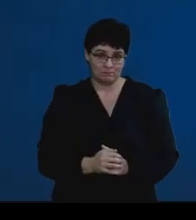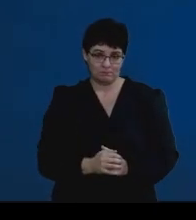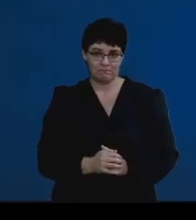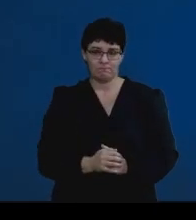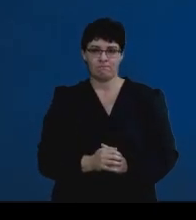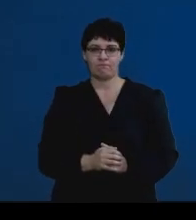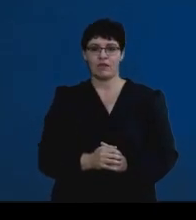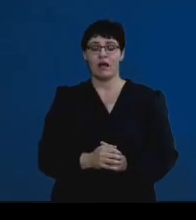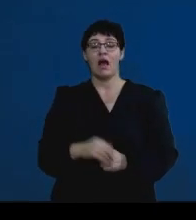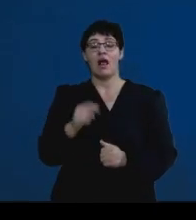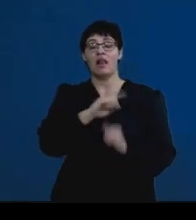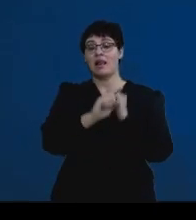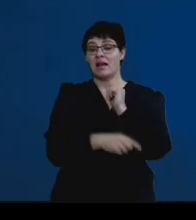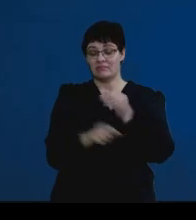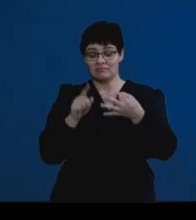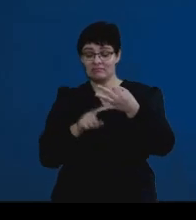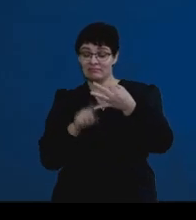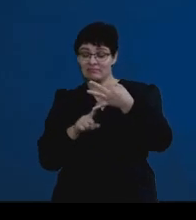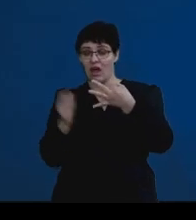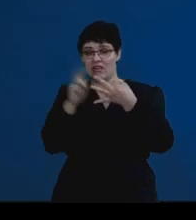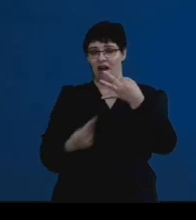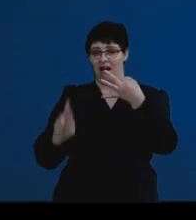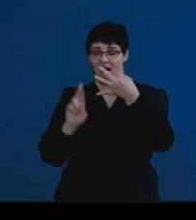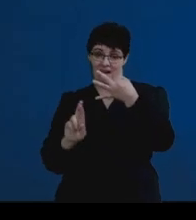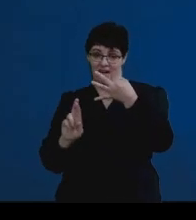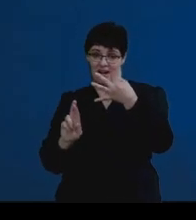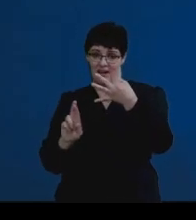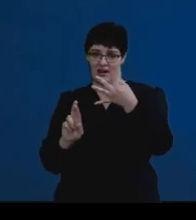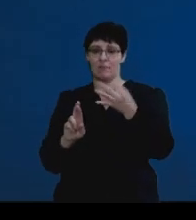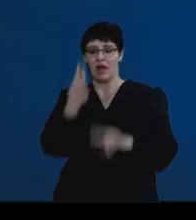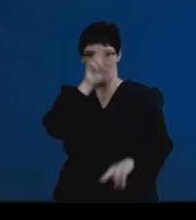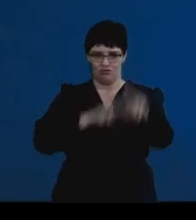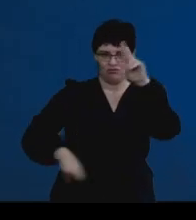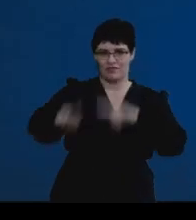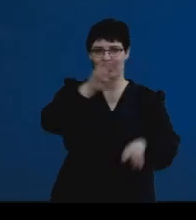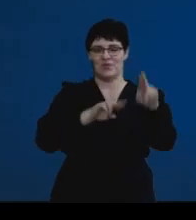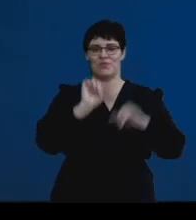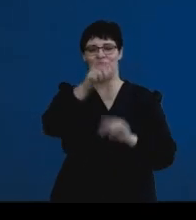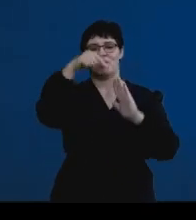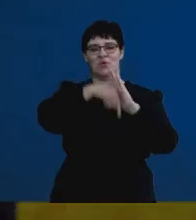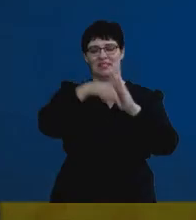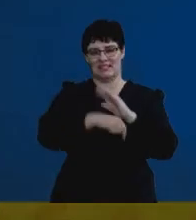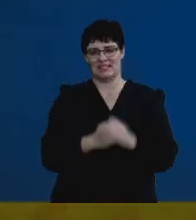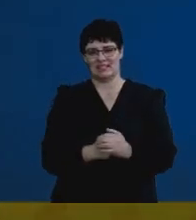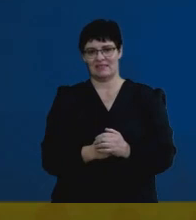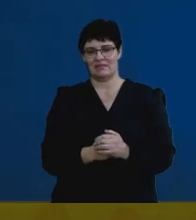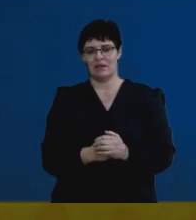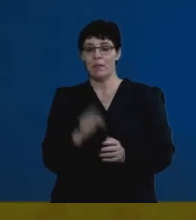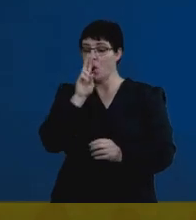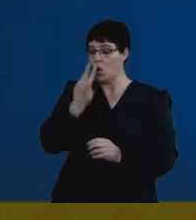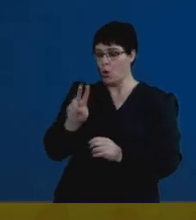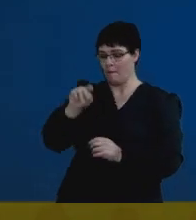The next part of your learning process should be reviewing your content. Now that you've looked at the memo